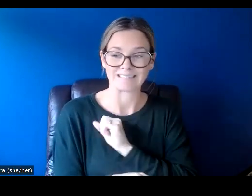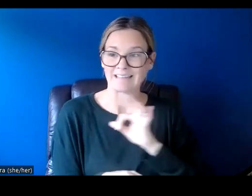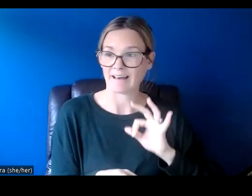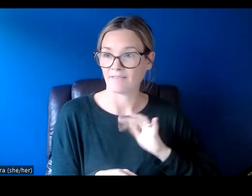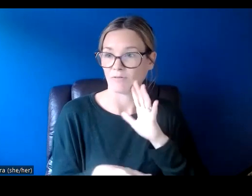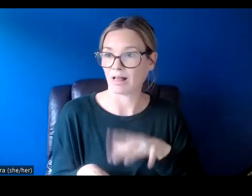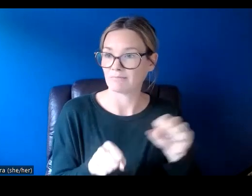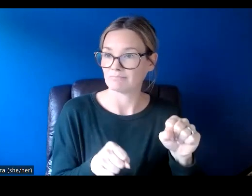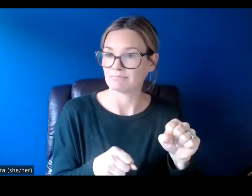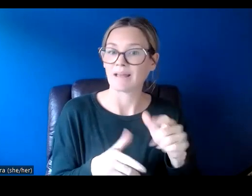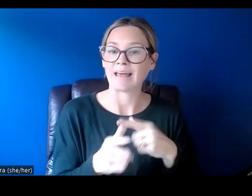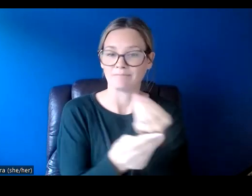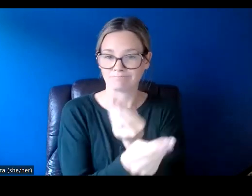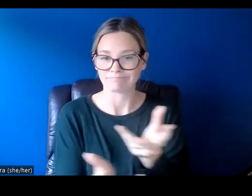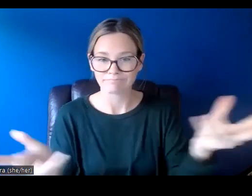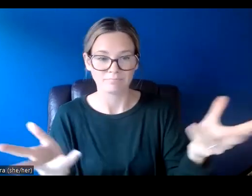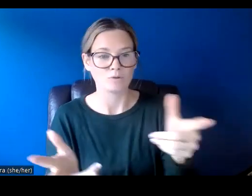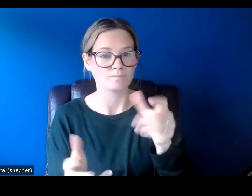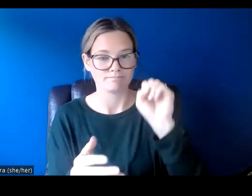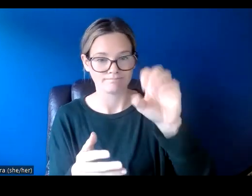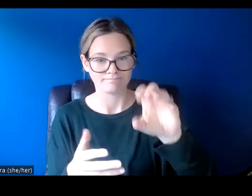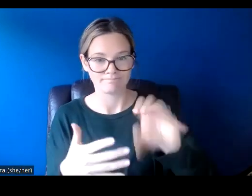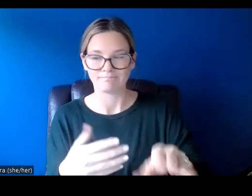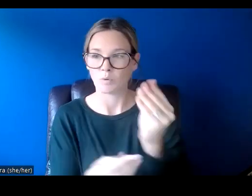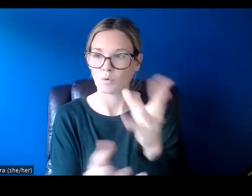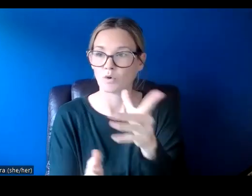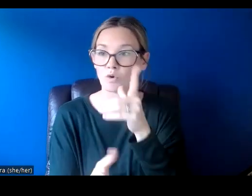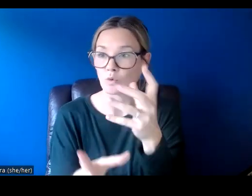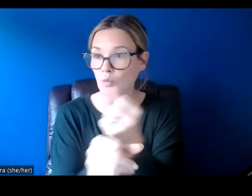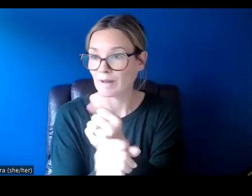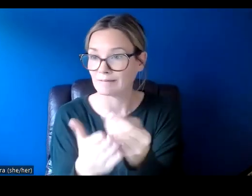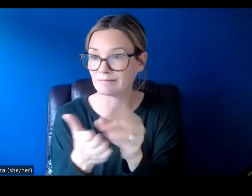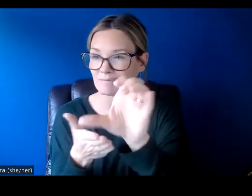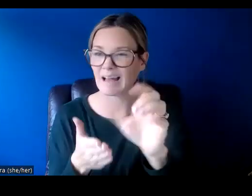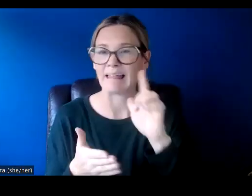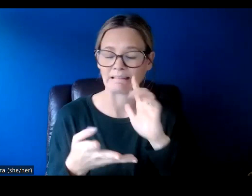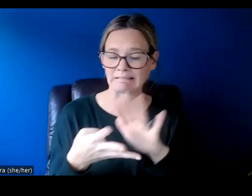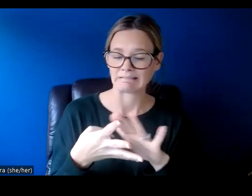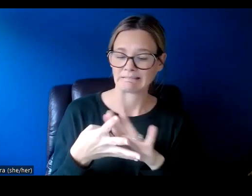And then we'll release our final selections to applicants again sometime in early December.